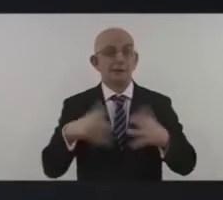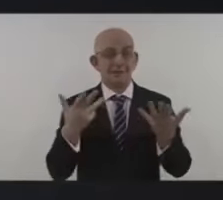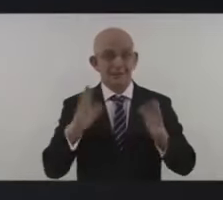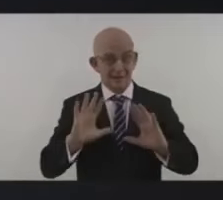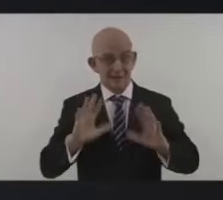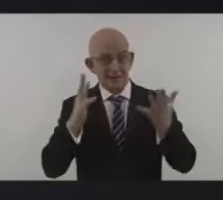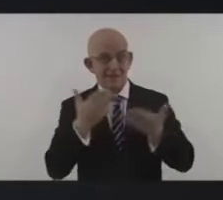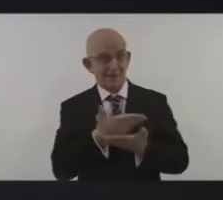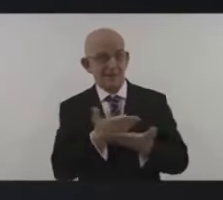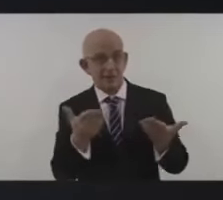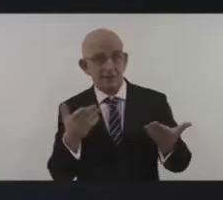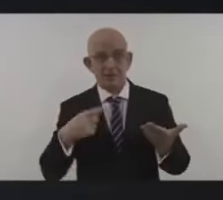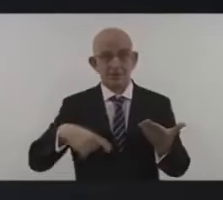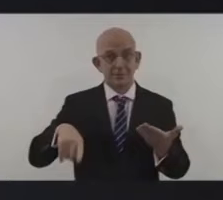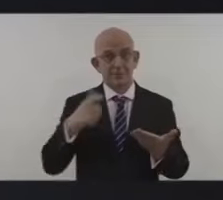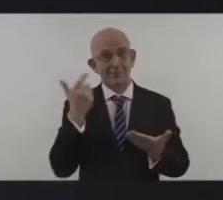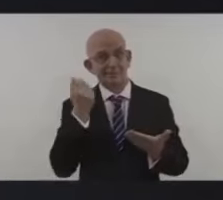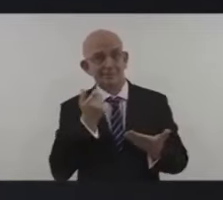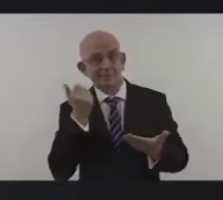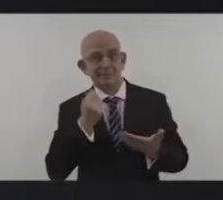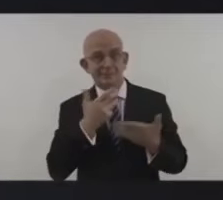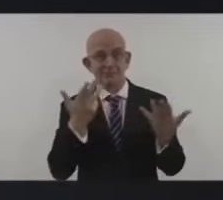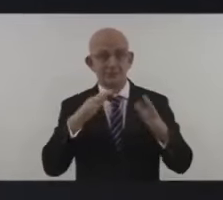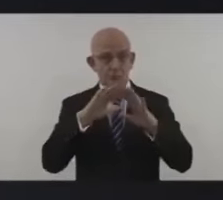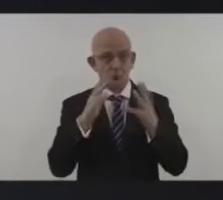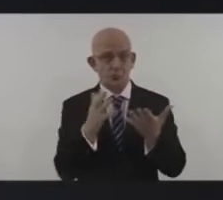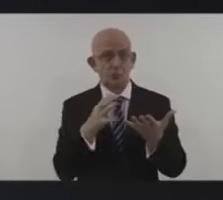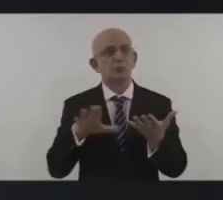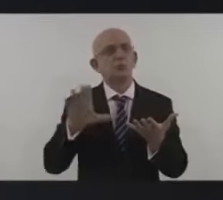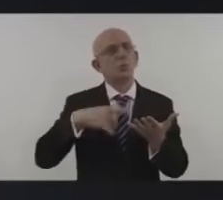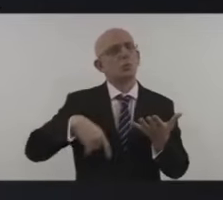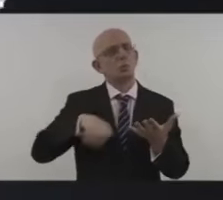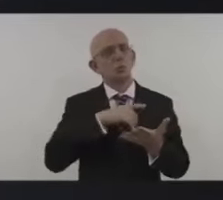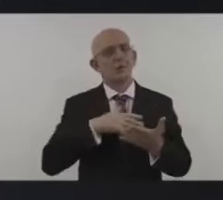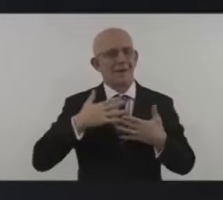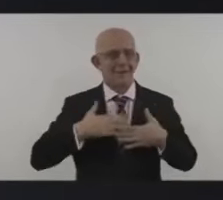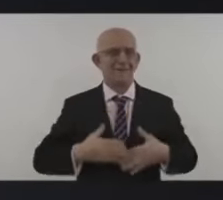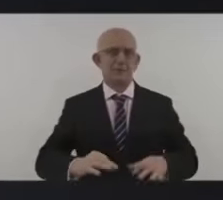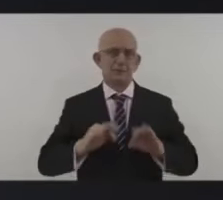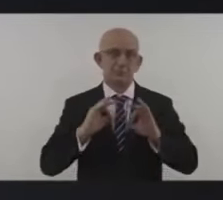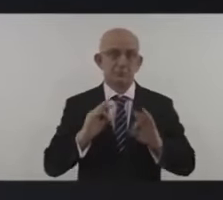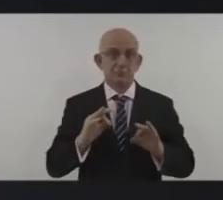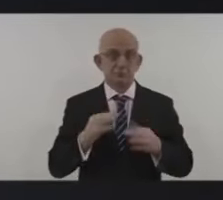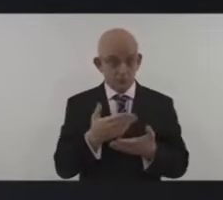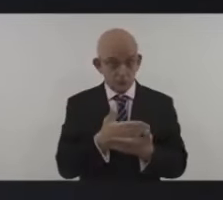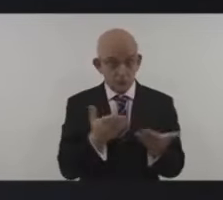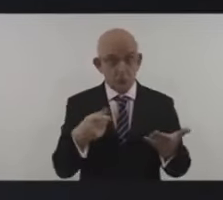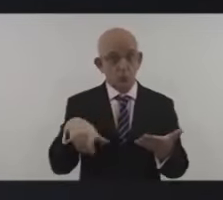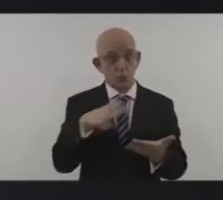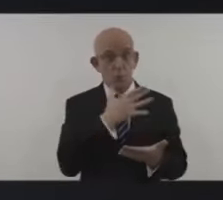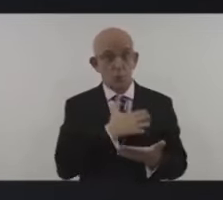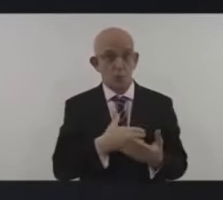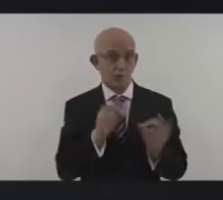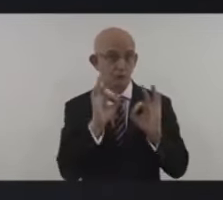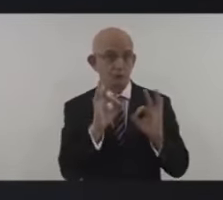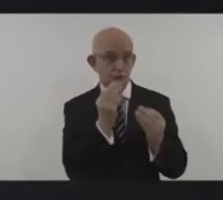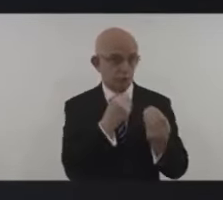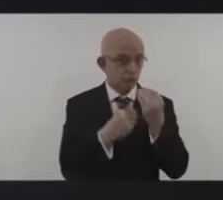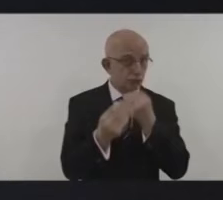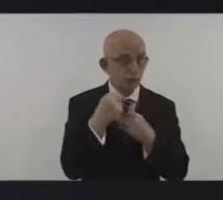gas that's part of the 2015 paris agreement for nations to ratchet up efforts every five years